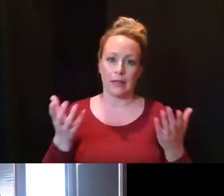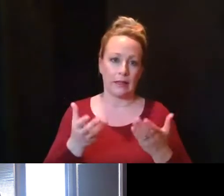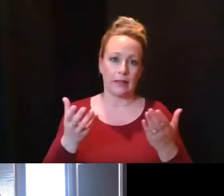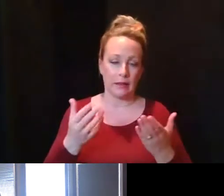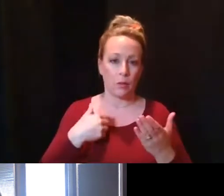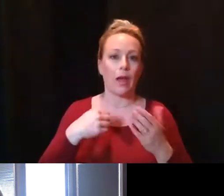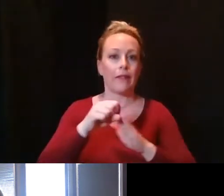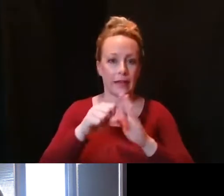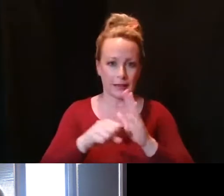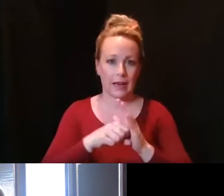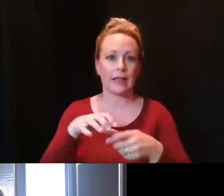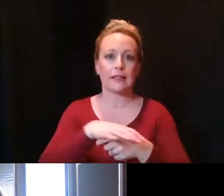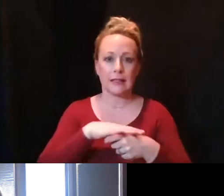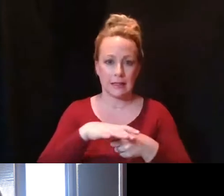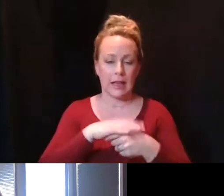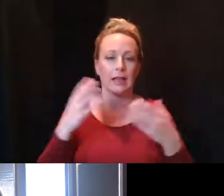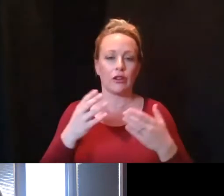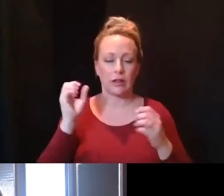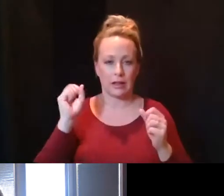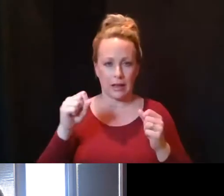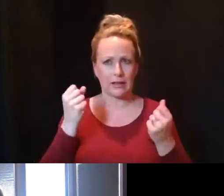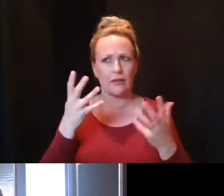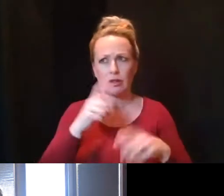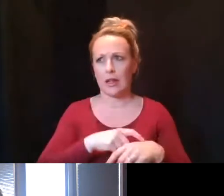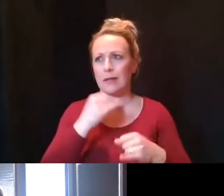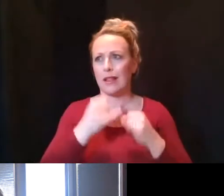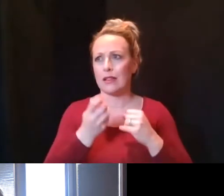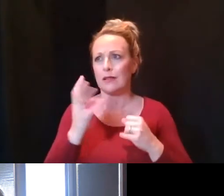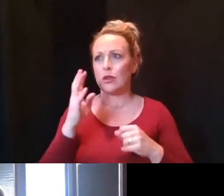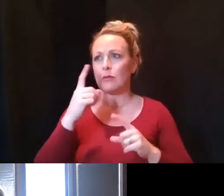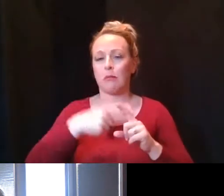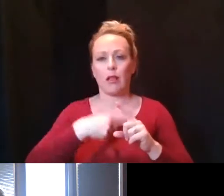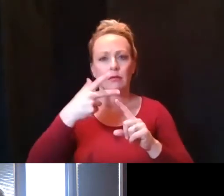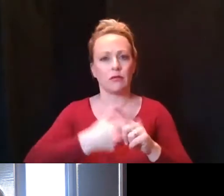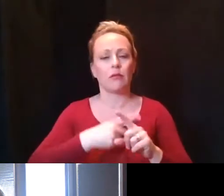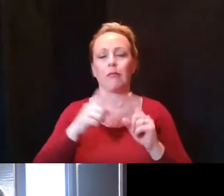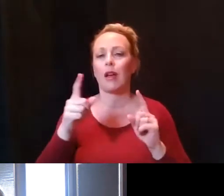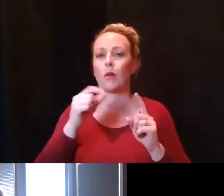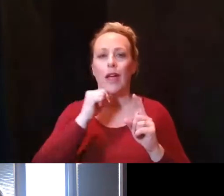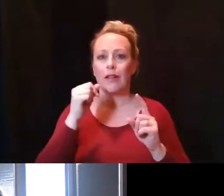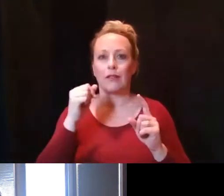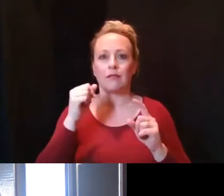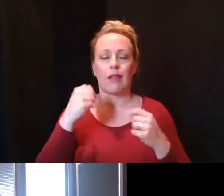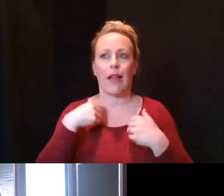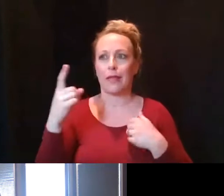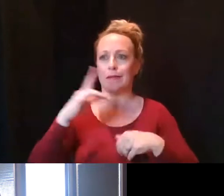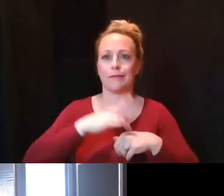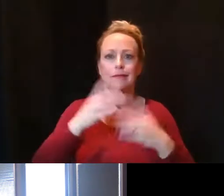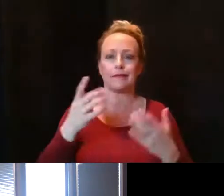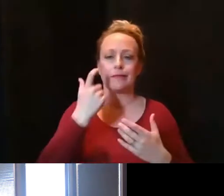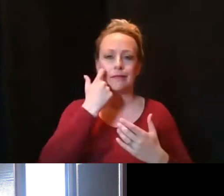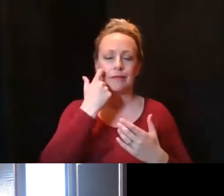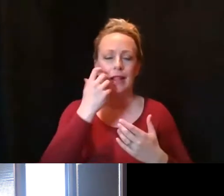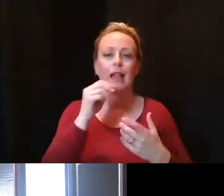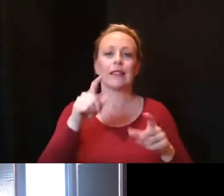site here several times over the last several months. But we have not had them here recently. However, the same is